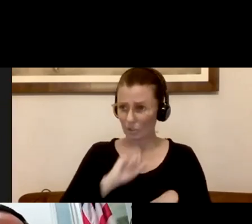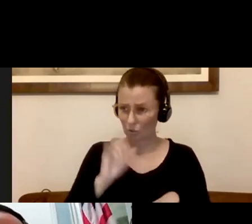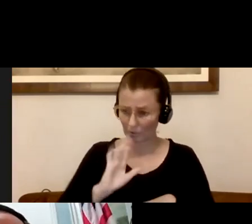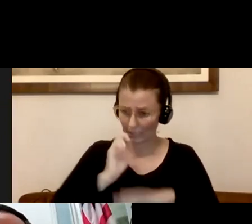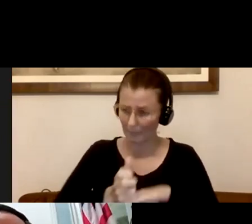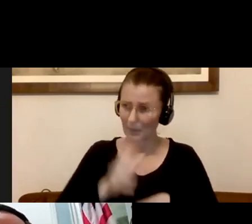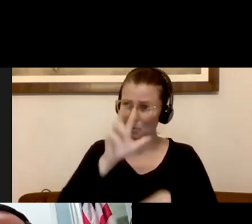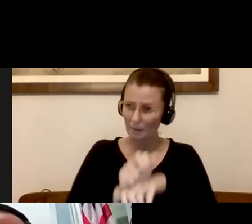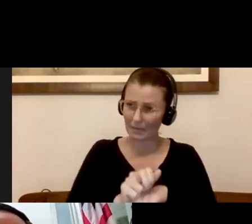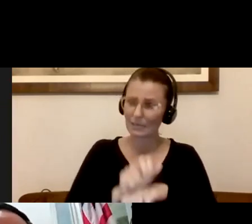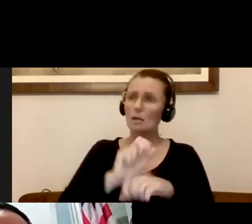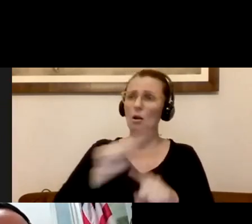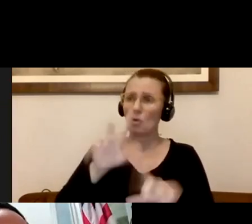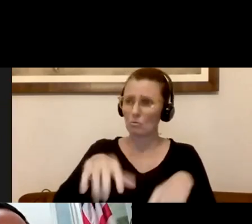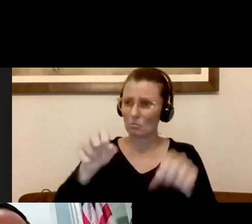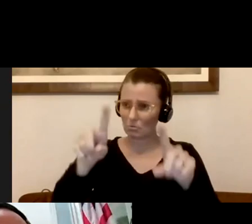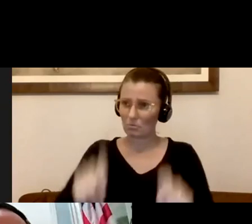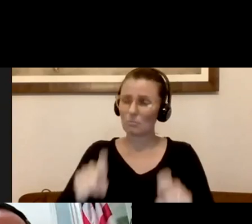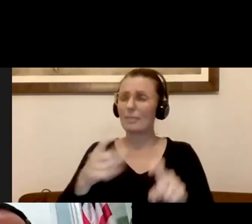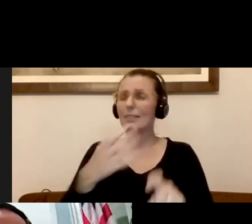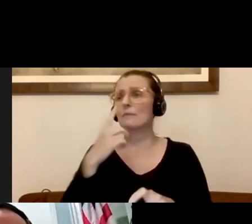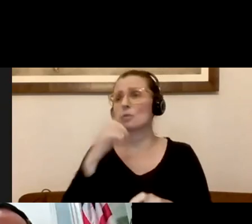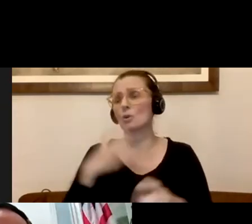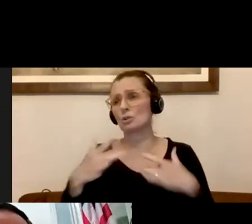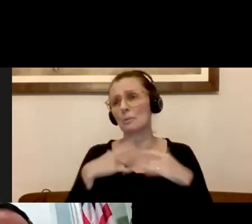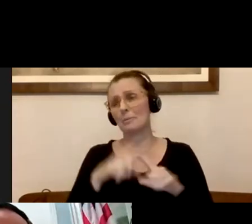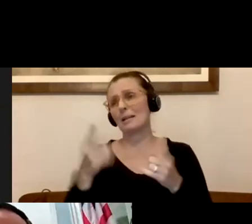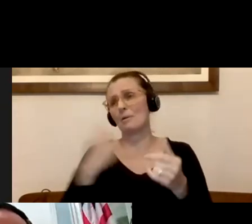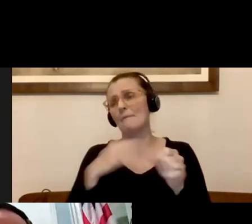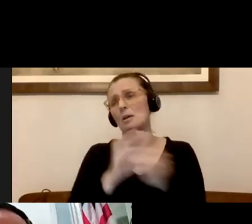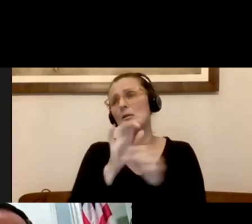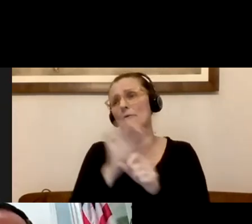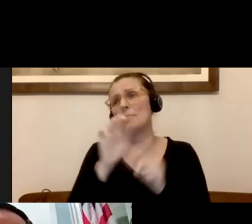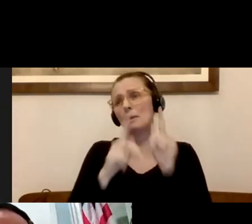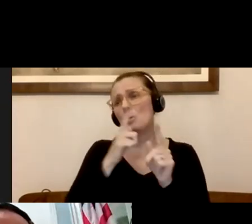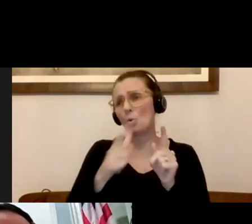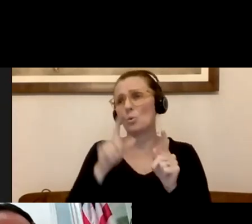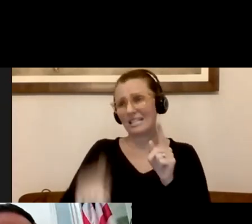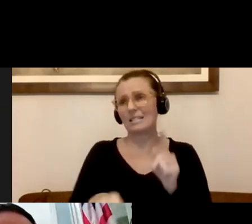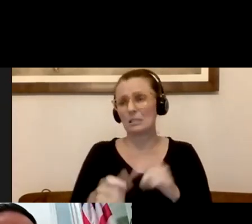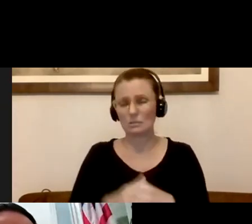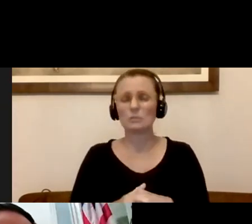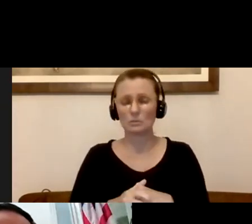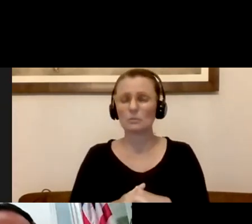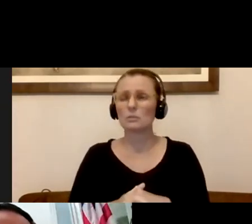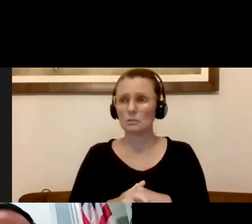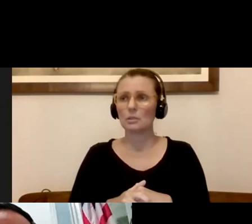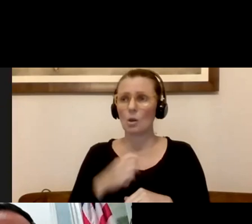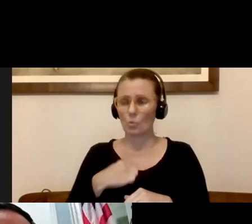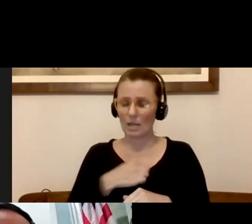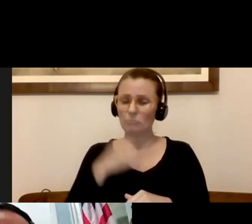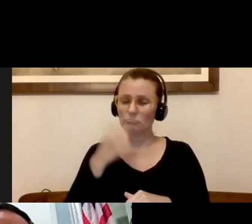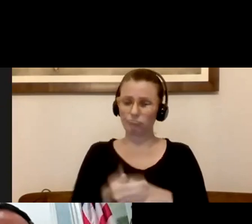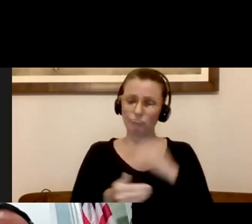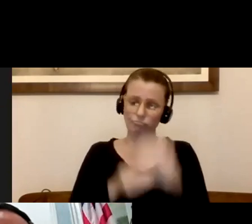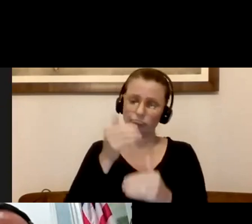get tested. Uh, we appreciate your concern, but there's enough to test everyone who needs it on that front and we're pacing the testing so that everyone